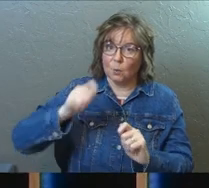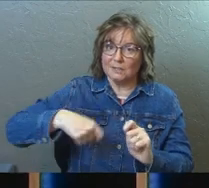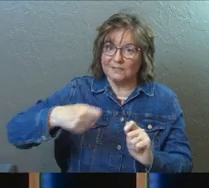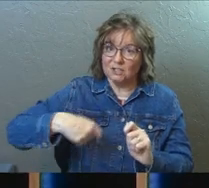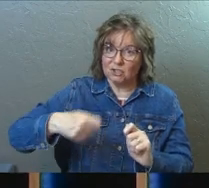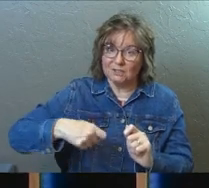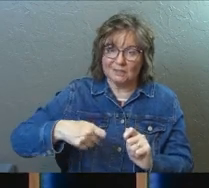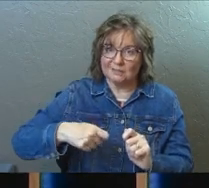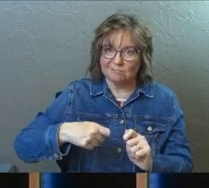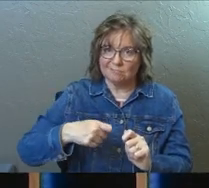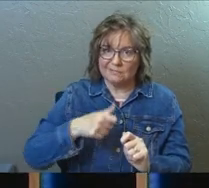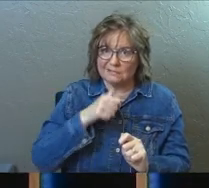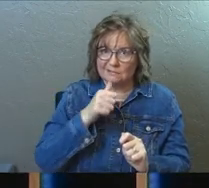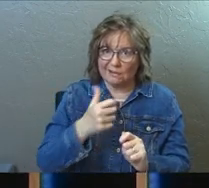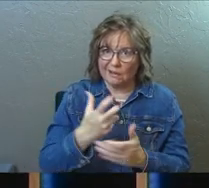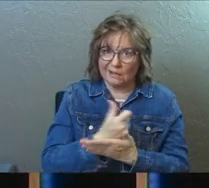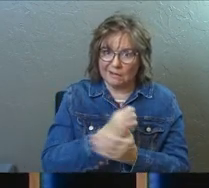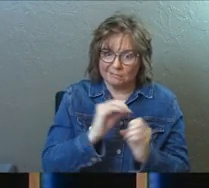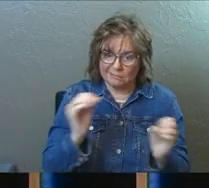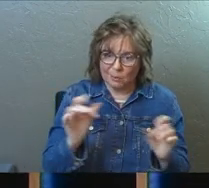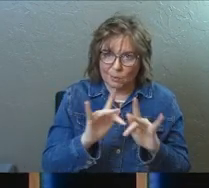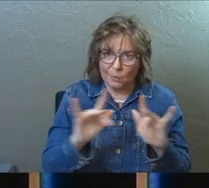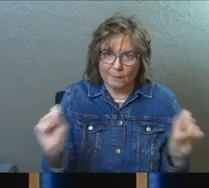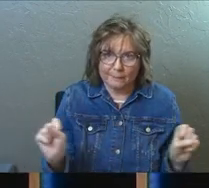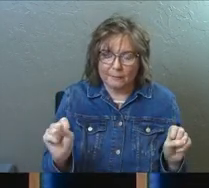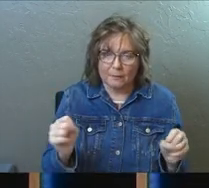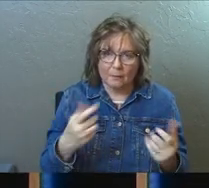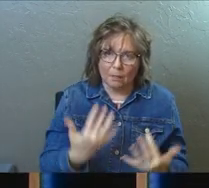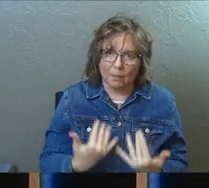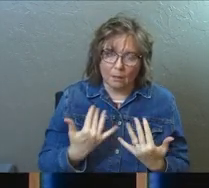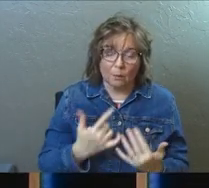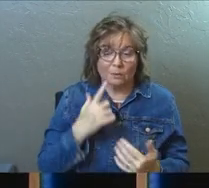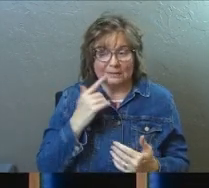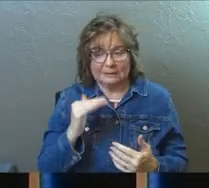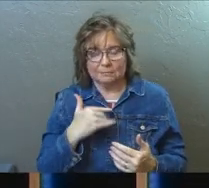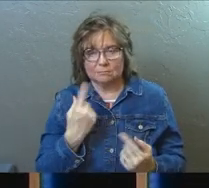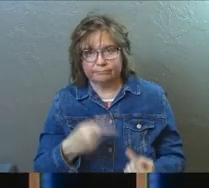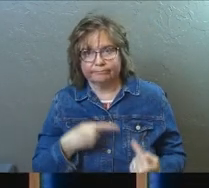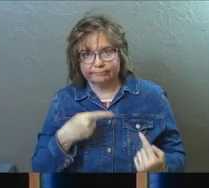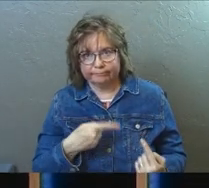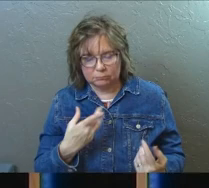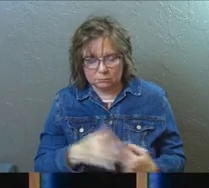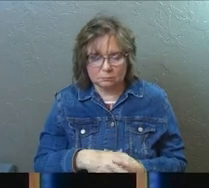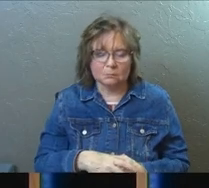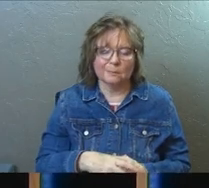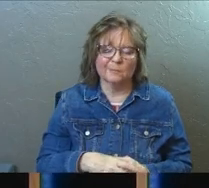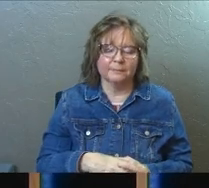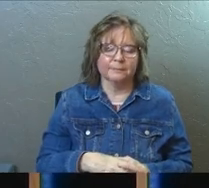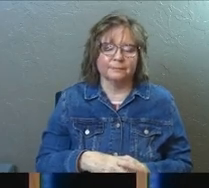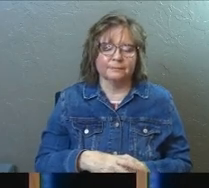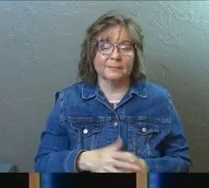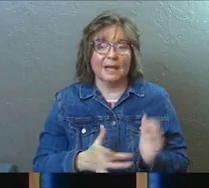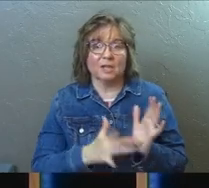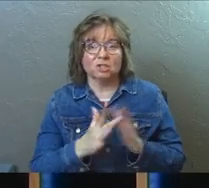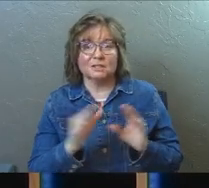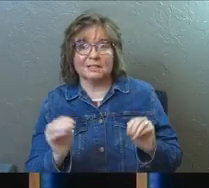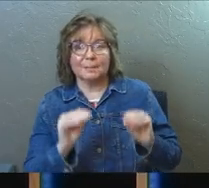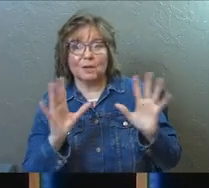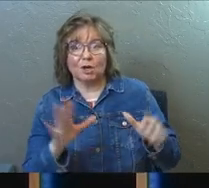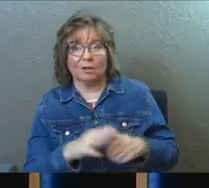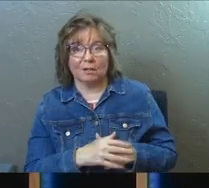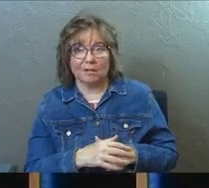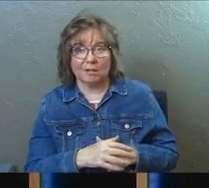wasn't doing very good at fishing and getting very many fish, which seems to be a constant thing from Peter. And Jesus does a miracle.